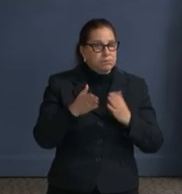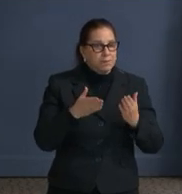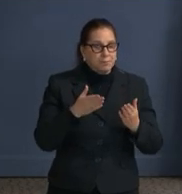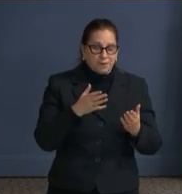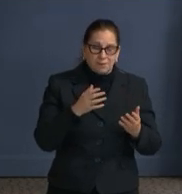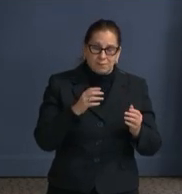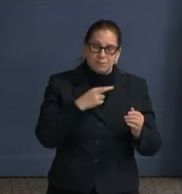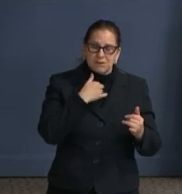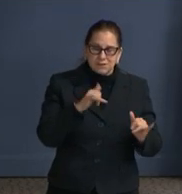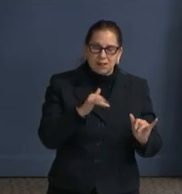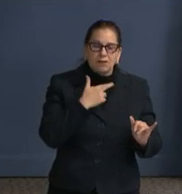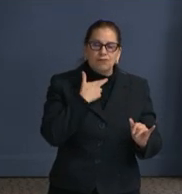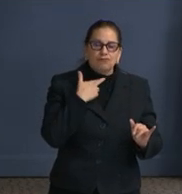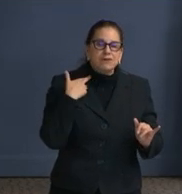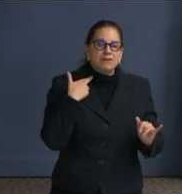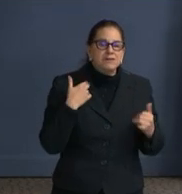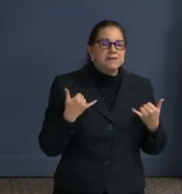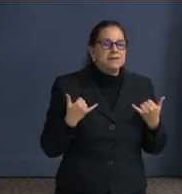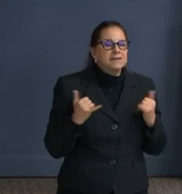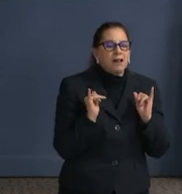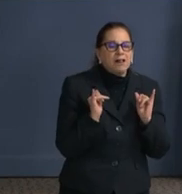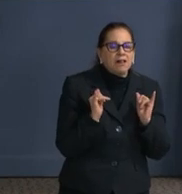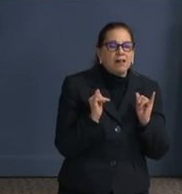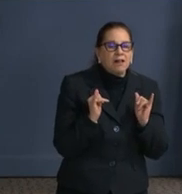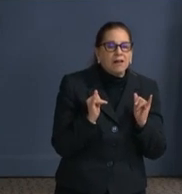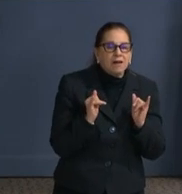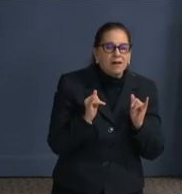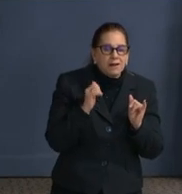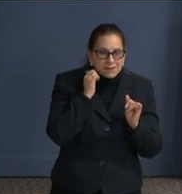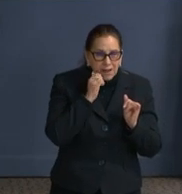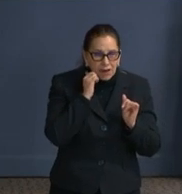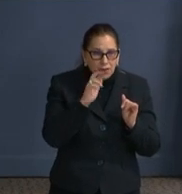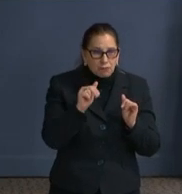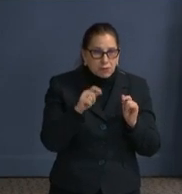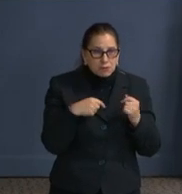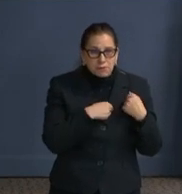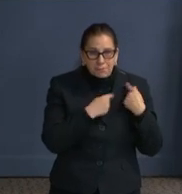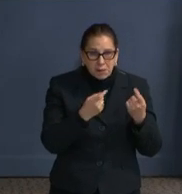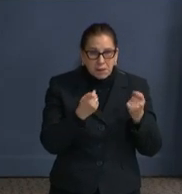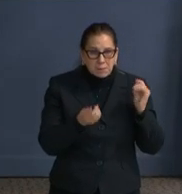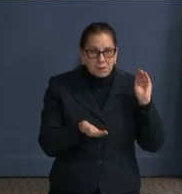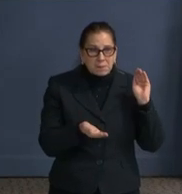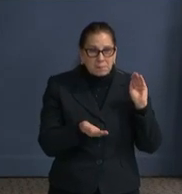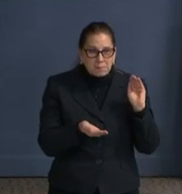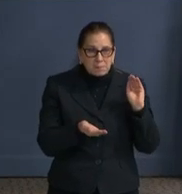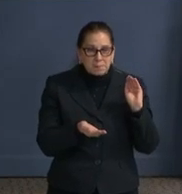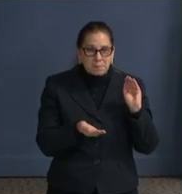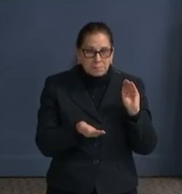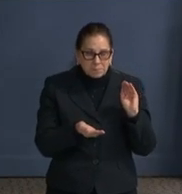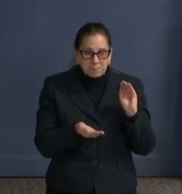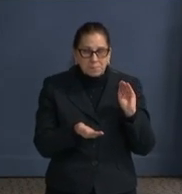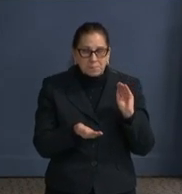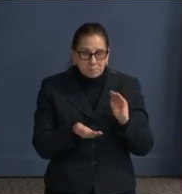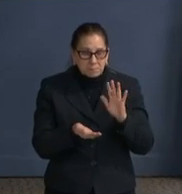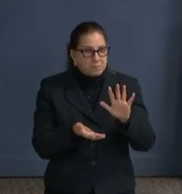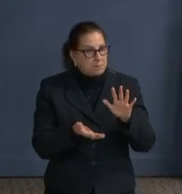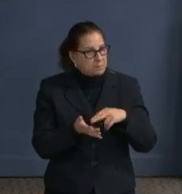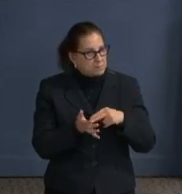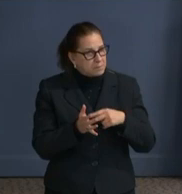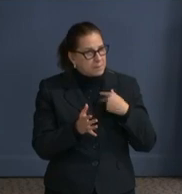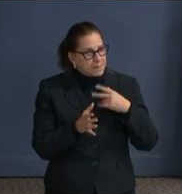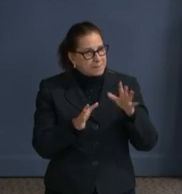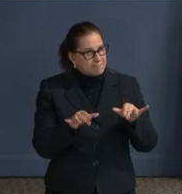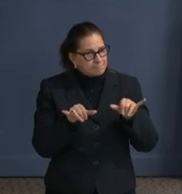by a daily case rate that continues to go down, but we need to remain vigilant so people need to continue to wear their mask, continue to social